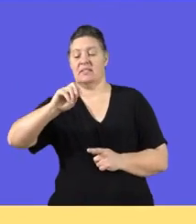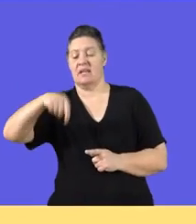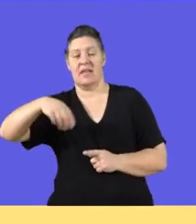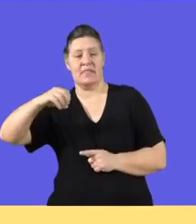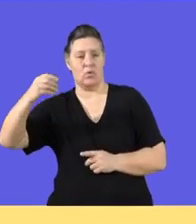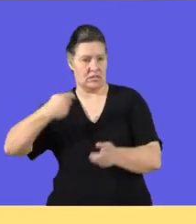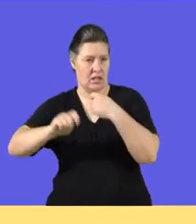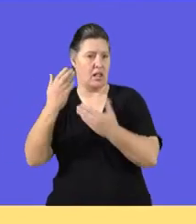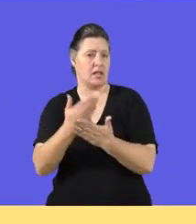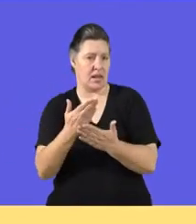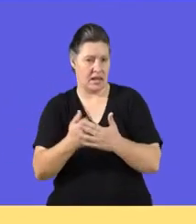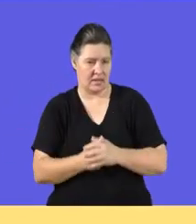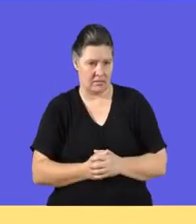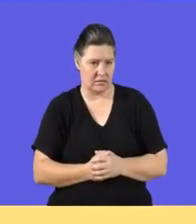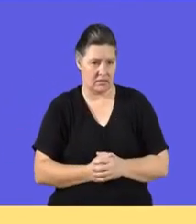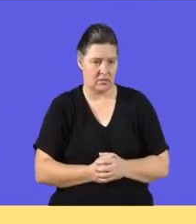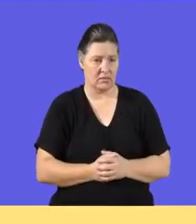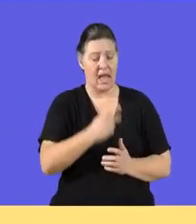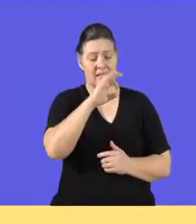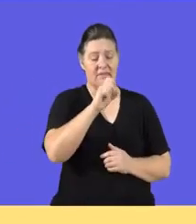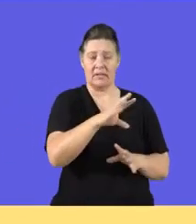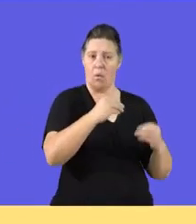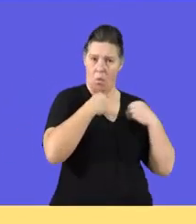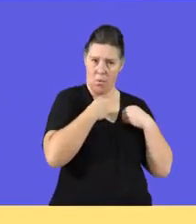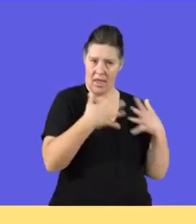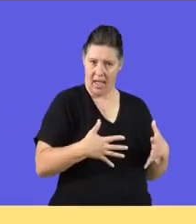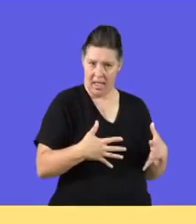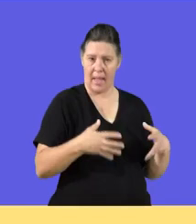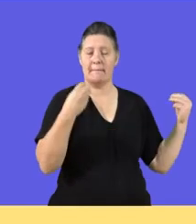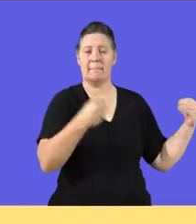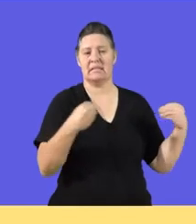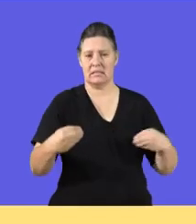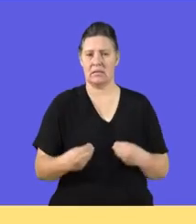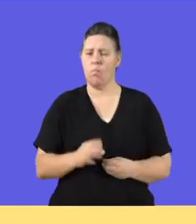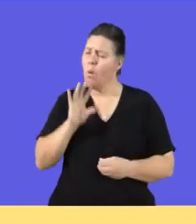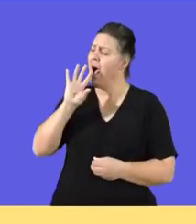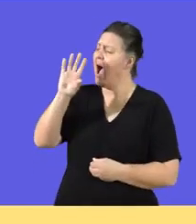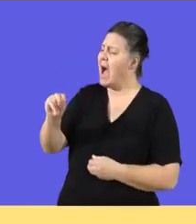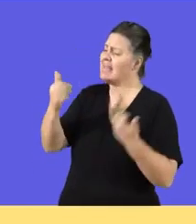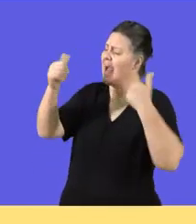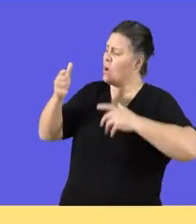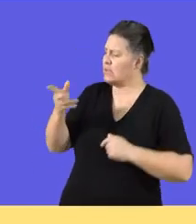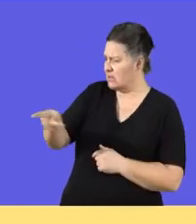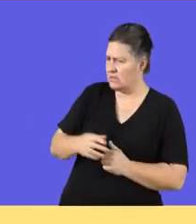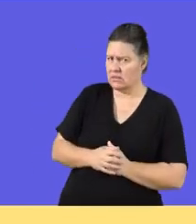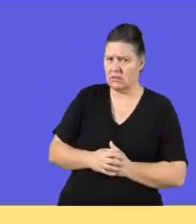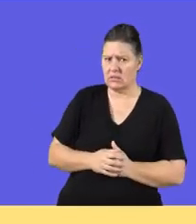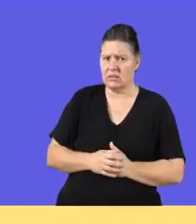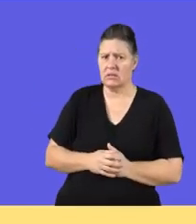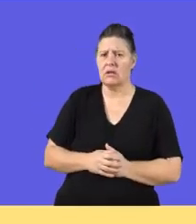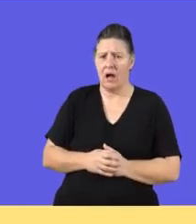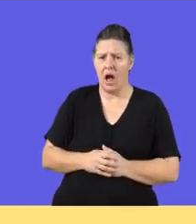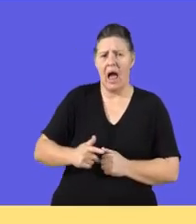750,000. Now, David Gears, the owner of the business, has asked the bookkeeper to